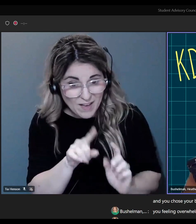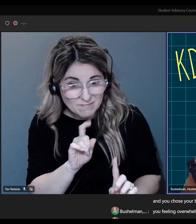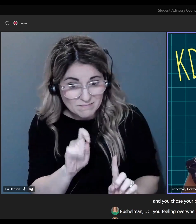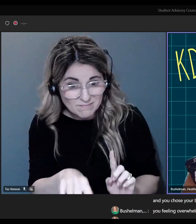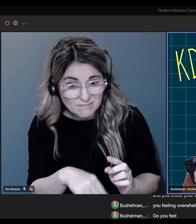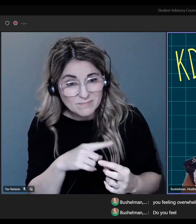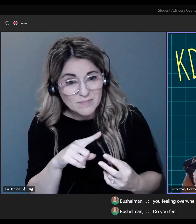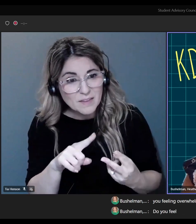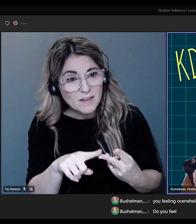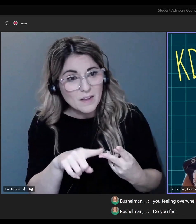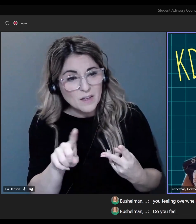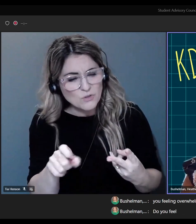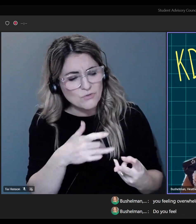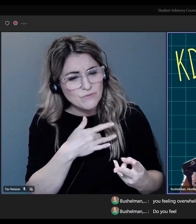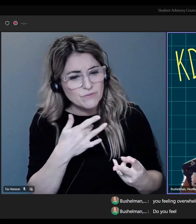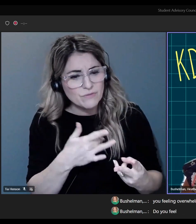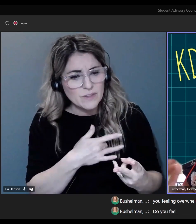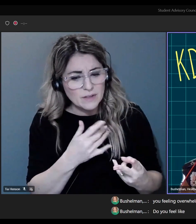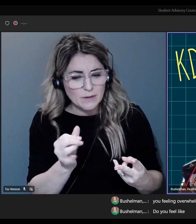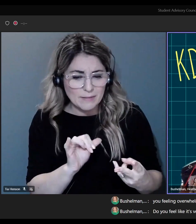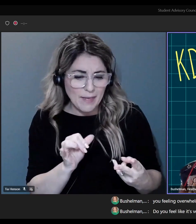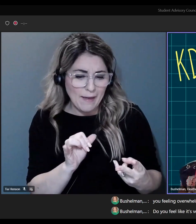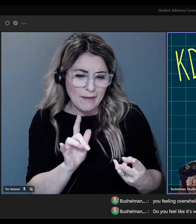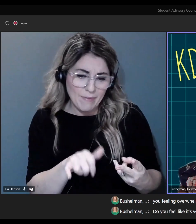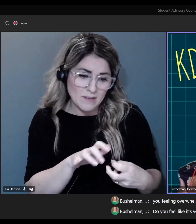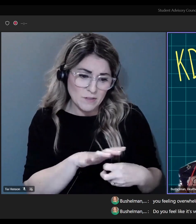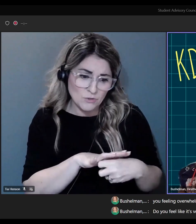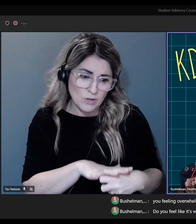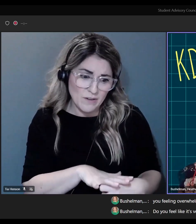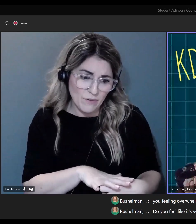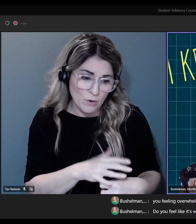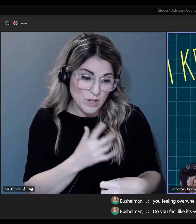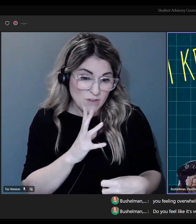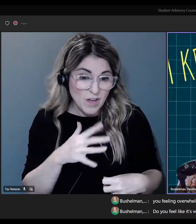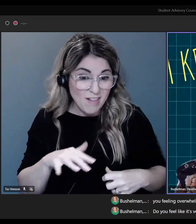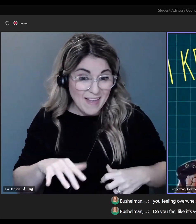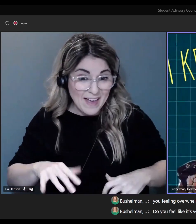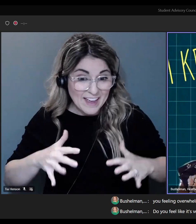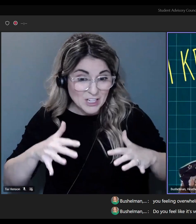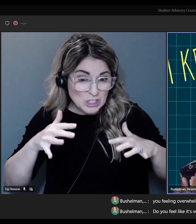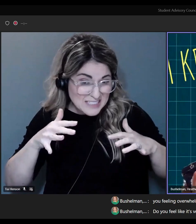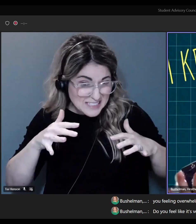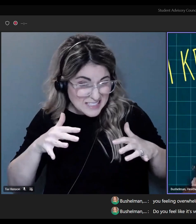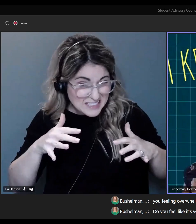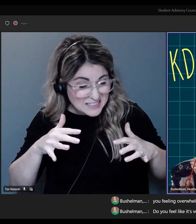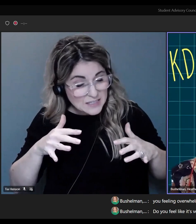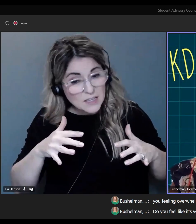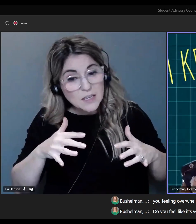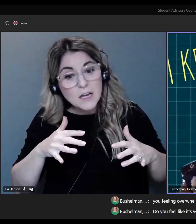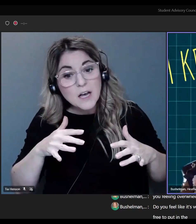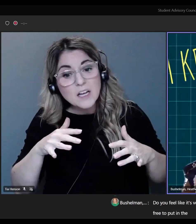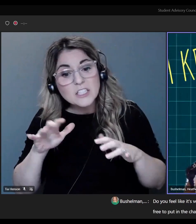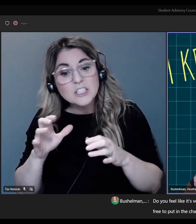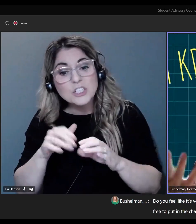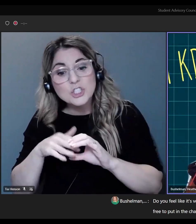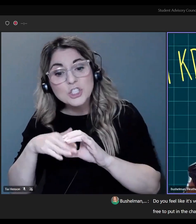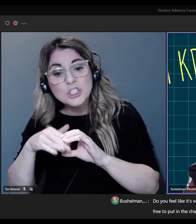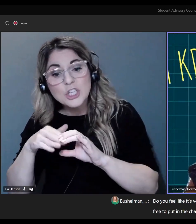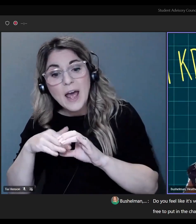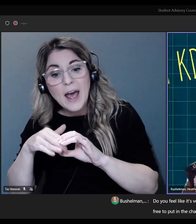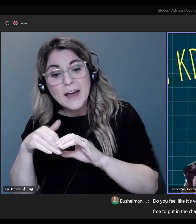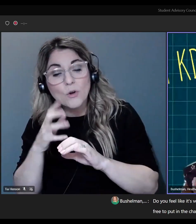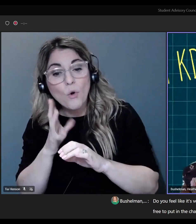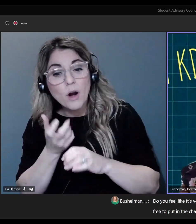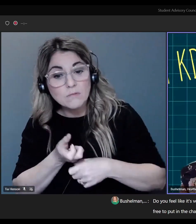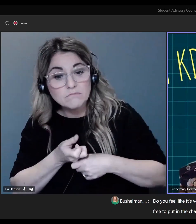Do you feel like it's very stressful? Do you feel anxious? So, feel free to put in the chat or you can even